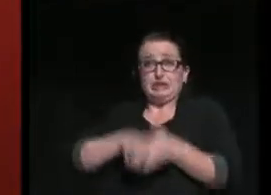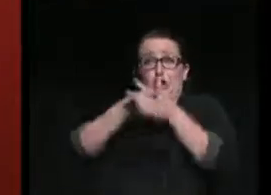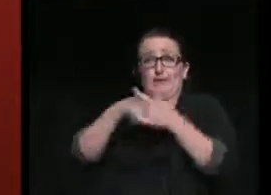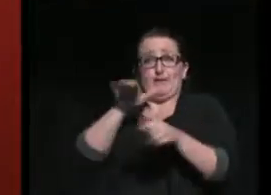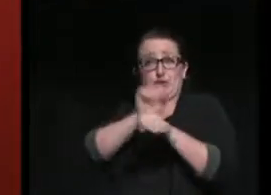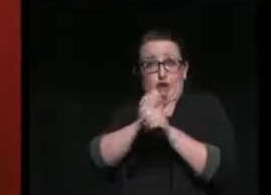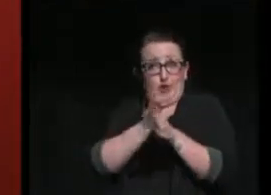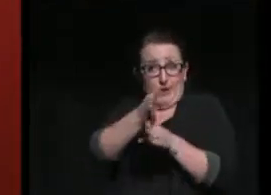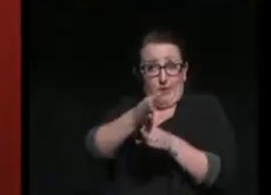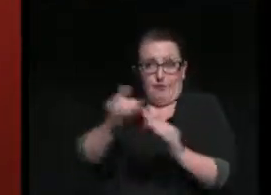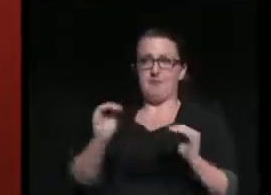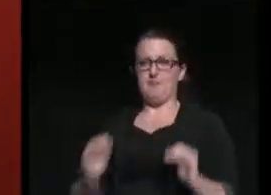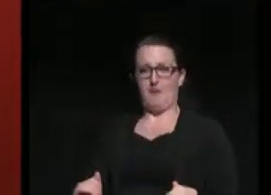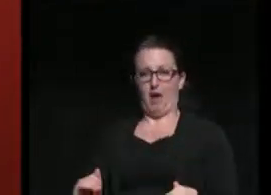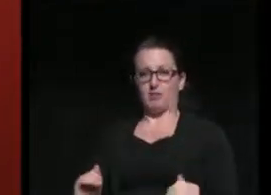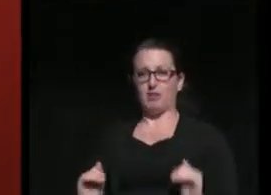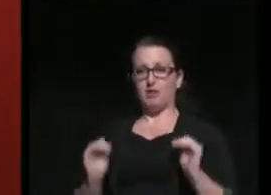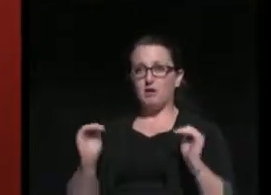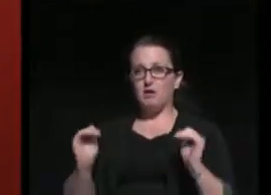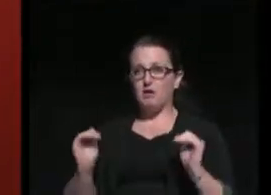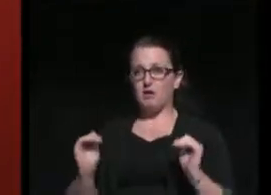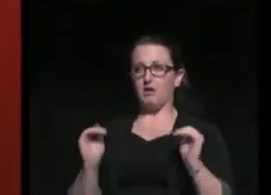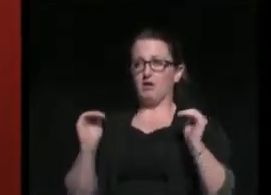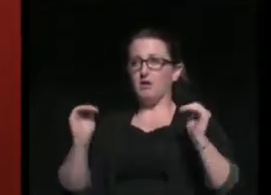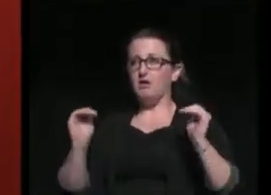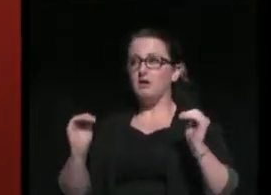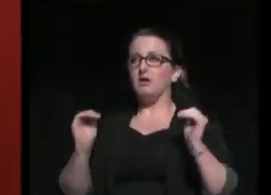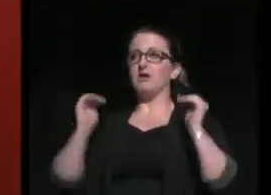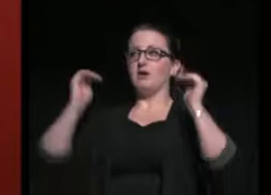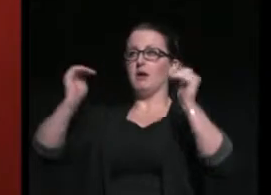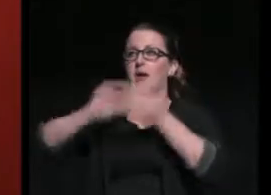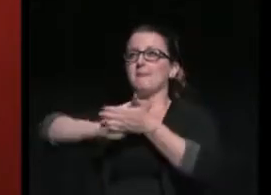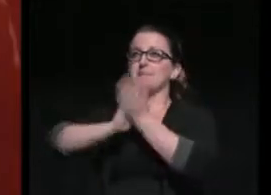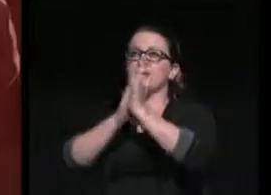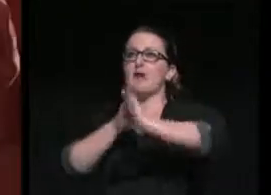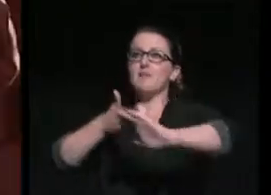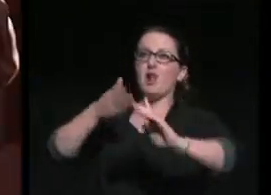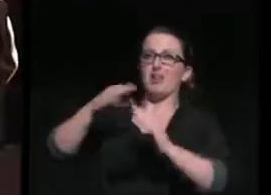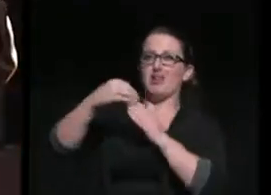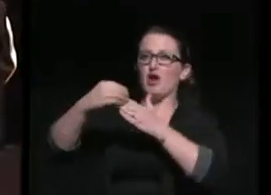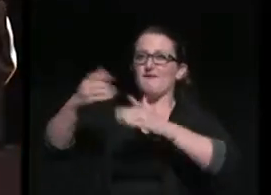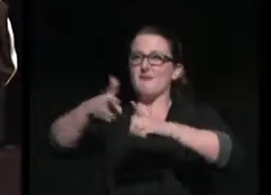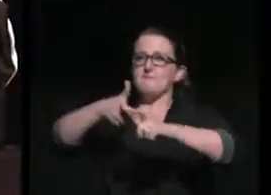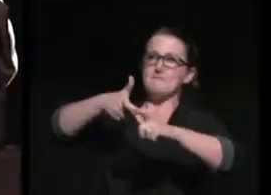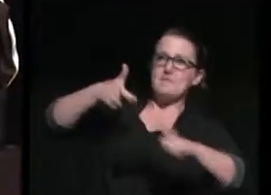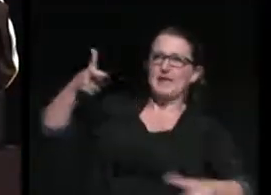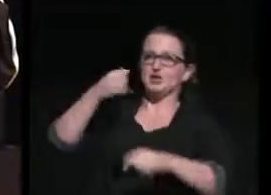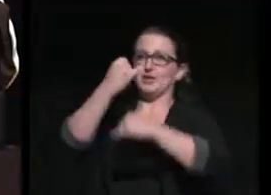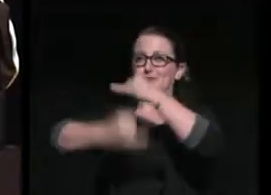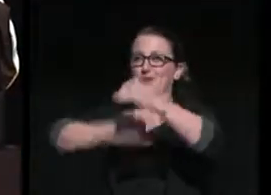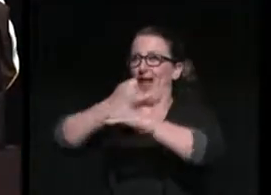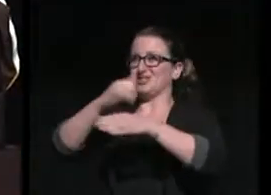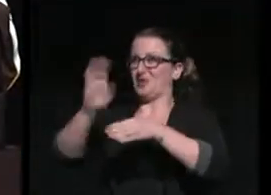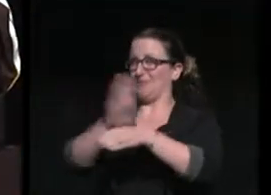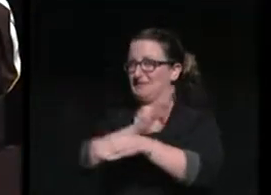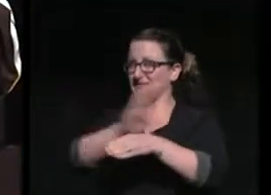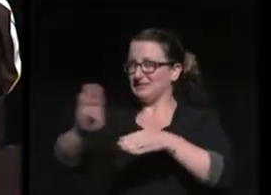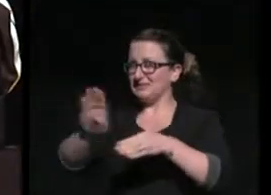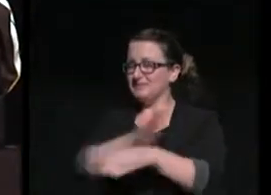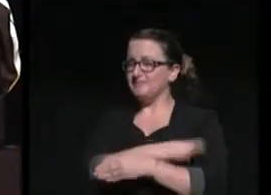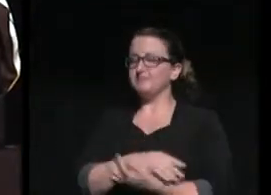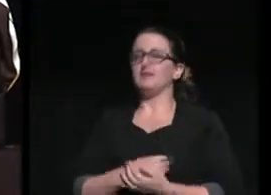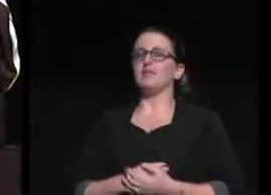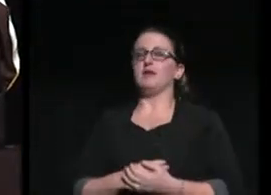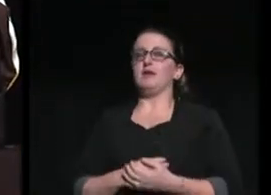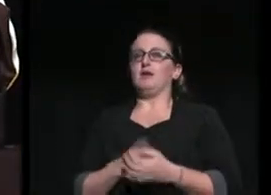and worked his way up to help lead a major international business. In addition, Governor Murphy has headed national